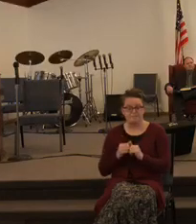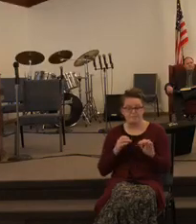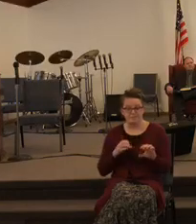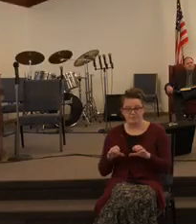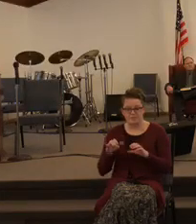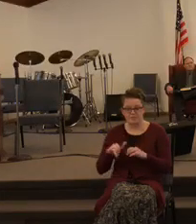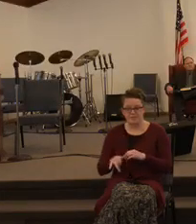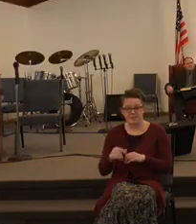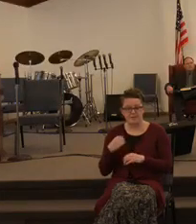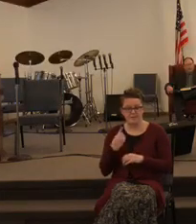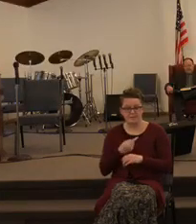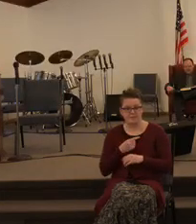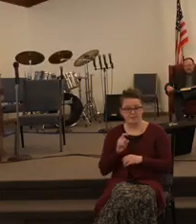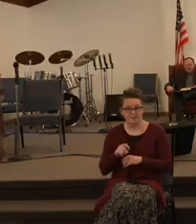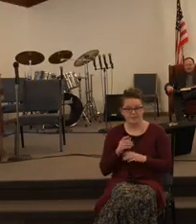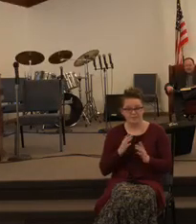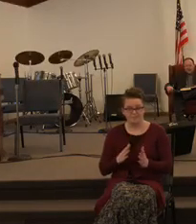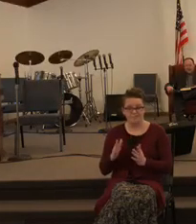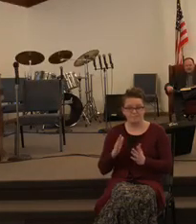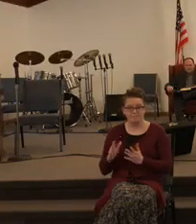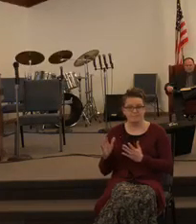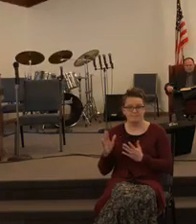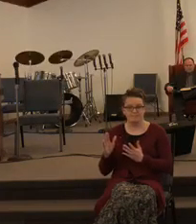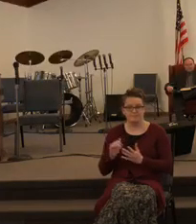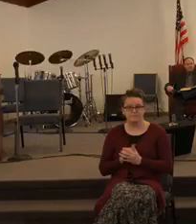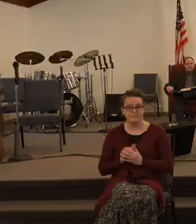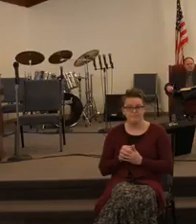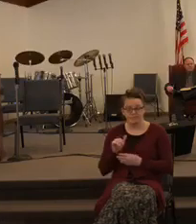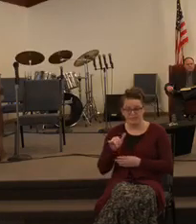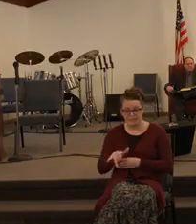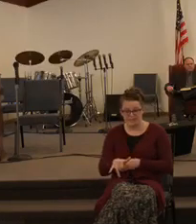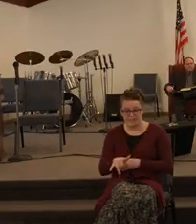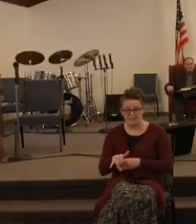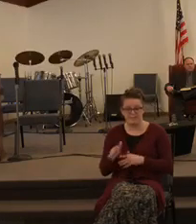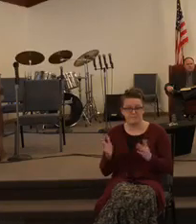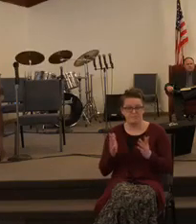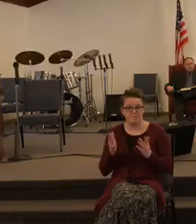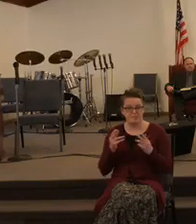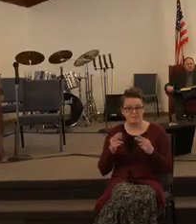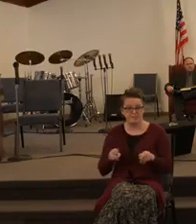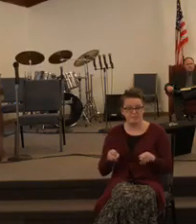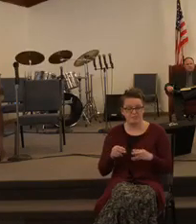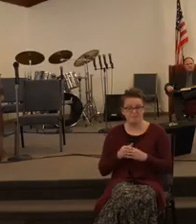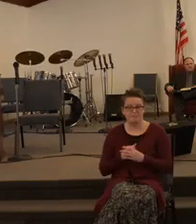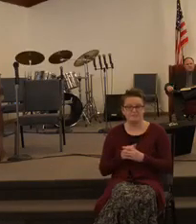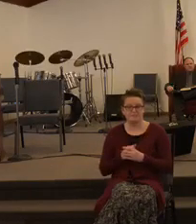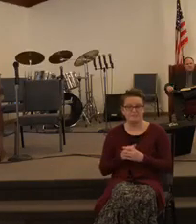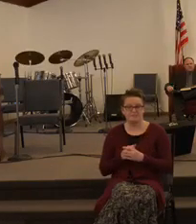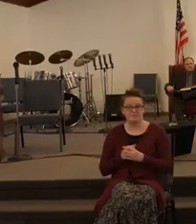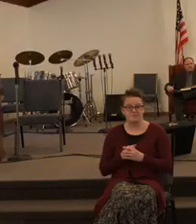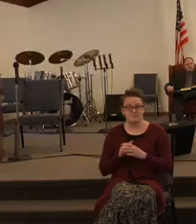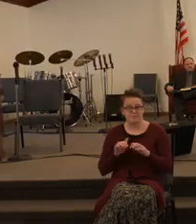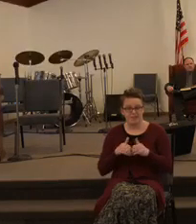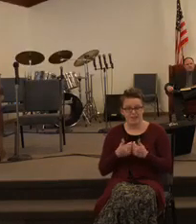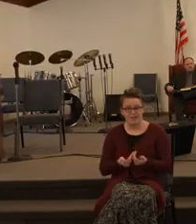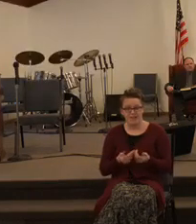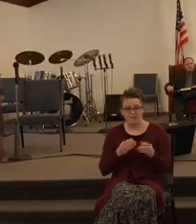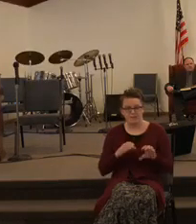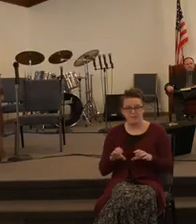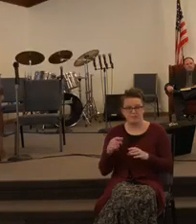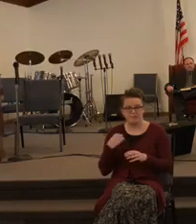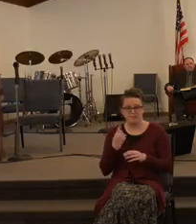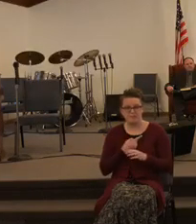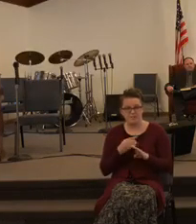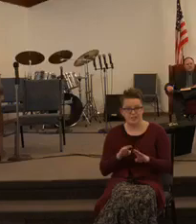has to be preparation. Yes. And that's what's going on is preparation. Right. How do we open?